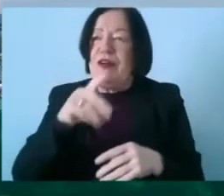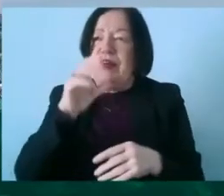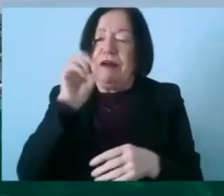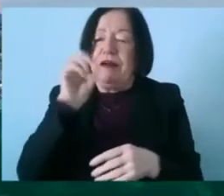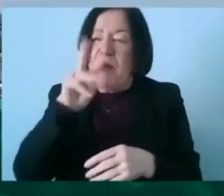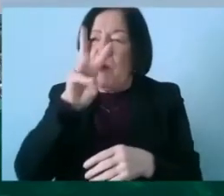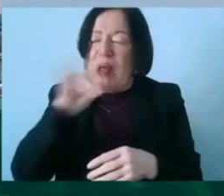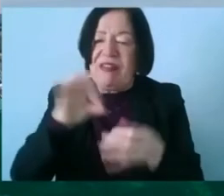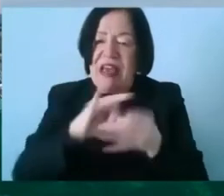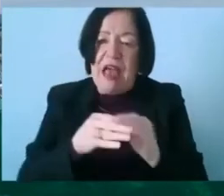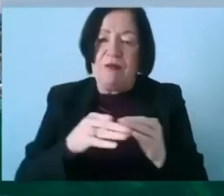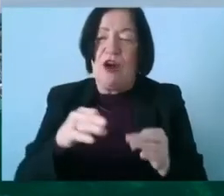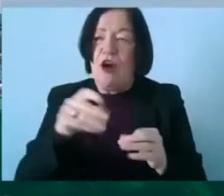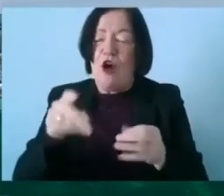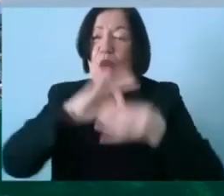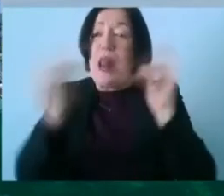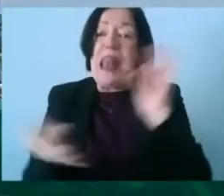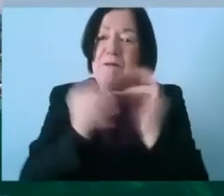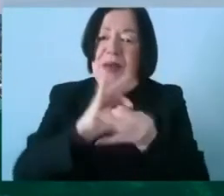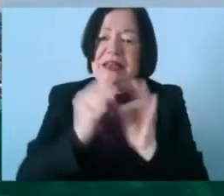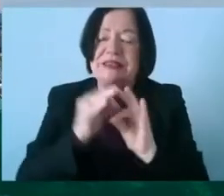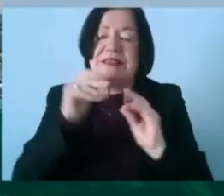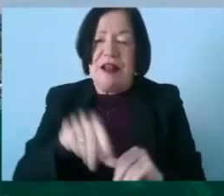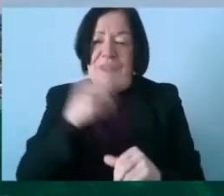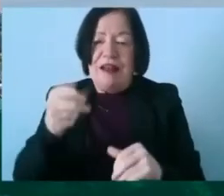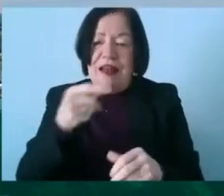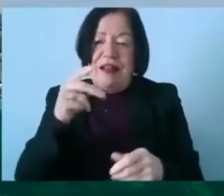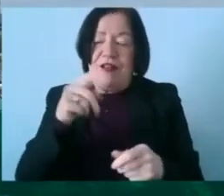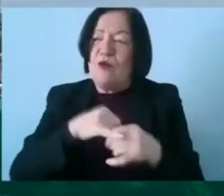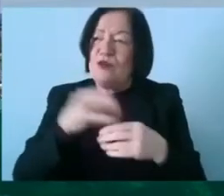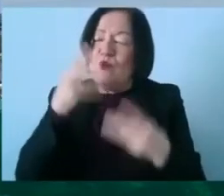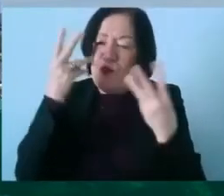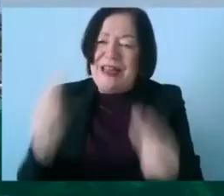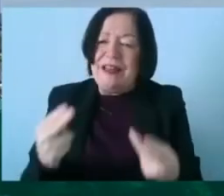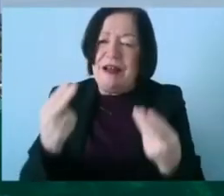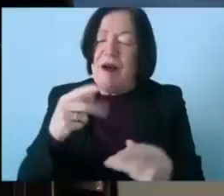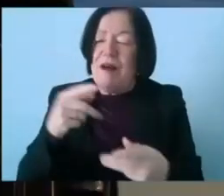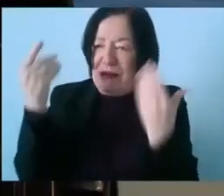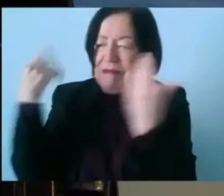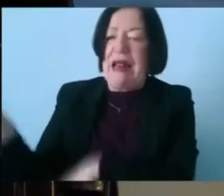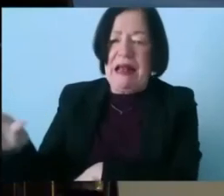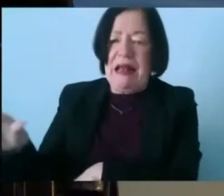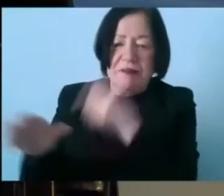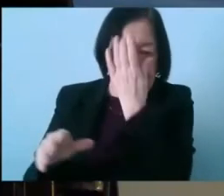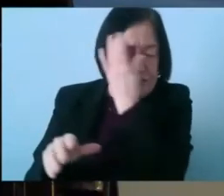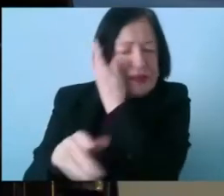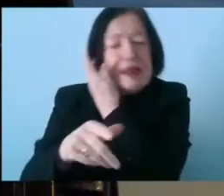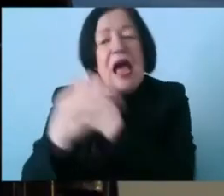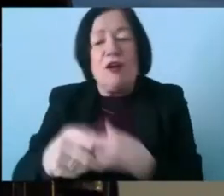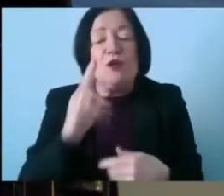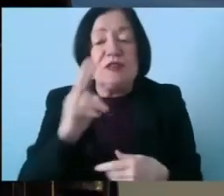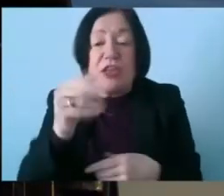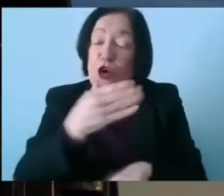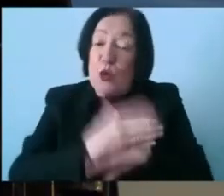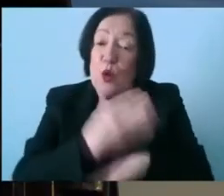olympics a lot of our youth who need it the most are being neglected elaine that's probably something you see as well in your work